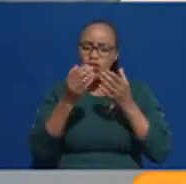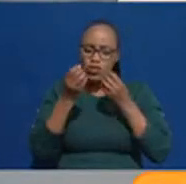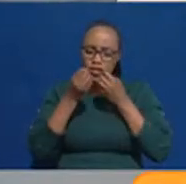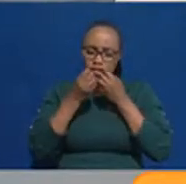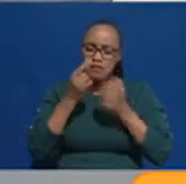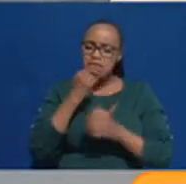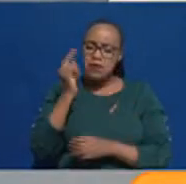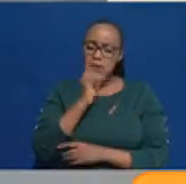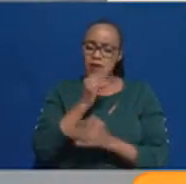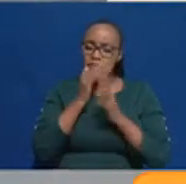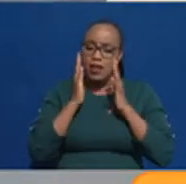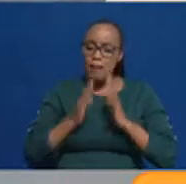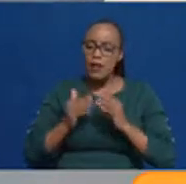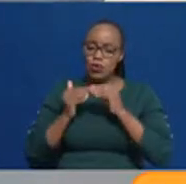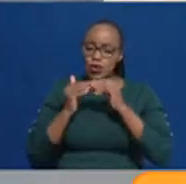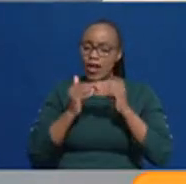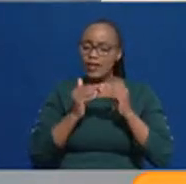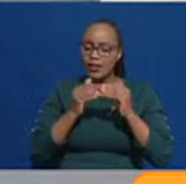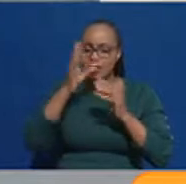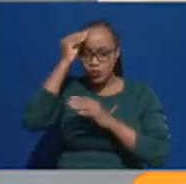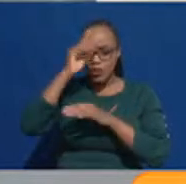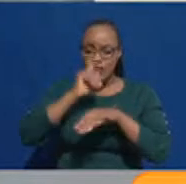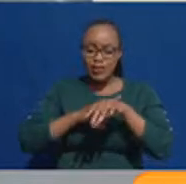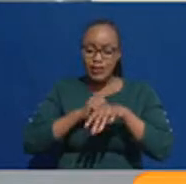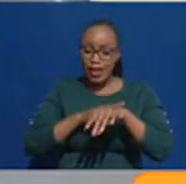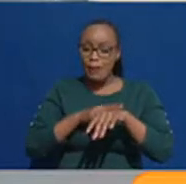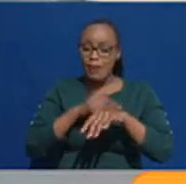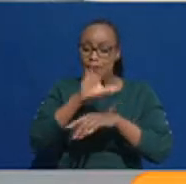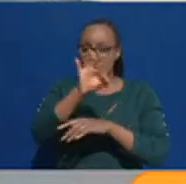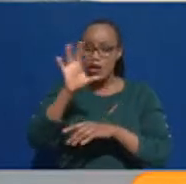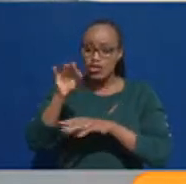Was there anyone guiding the students as they were making the choices?